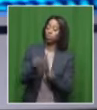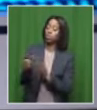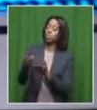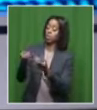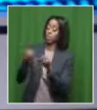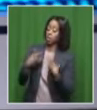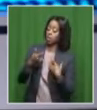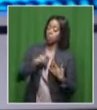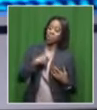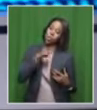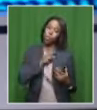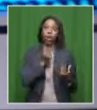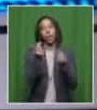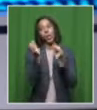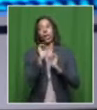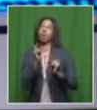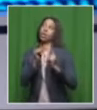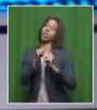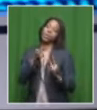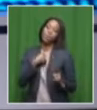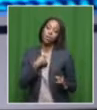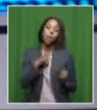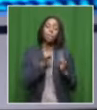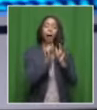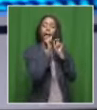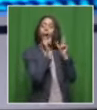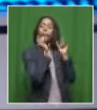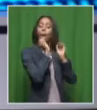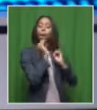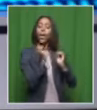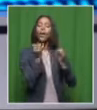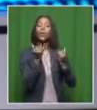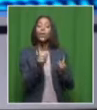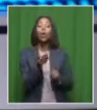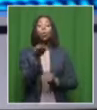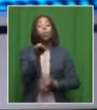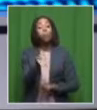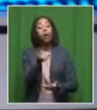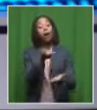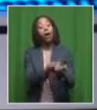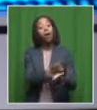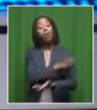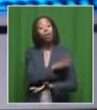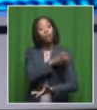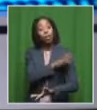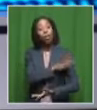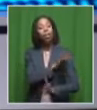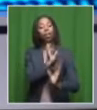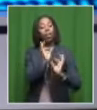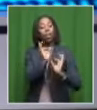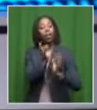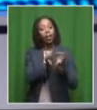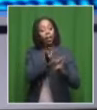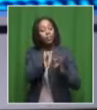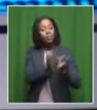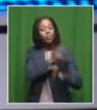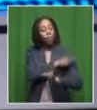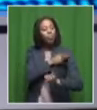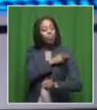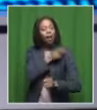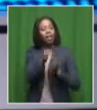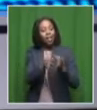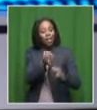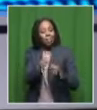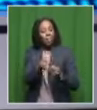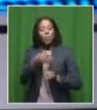him, bring it to me then because it's doing nothing to me. Little did he know that today would be sitting here telling his story because he was in ICU. So we don't want